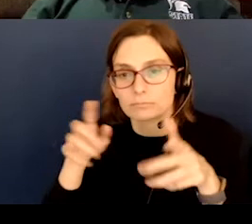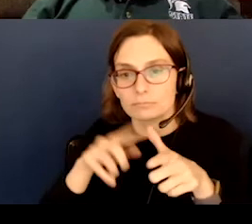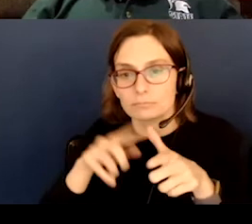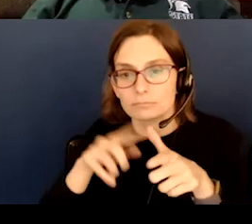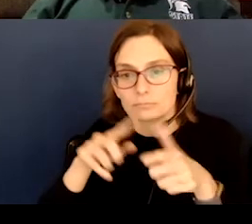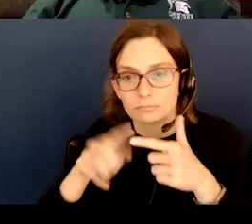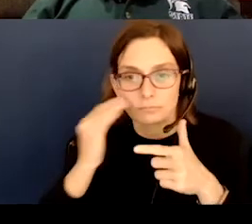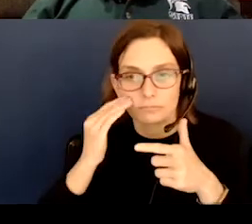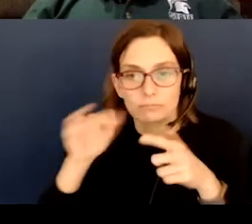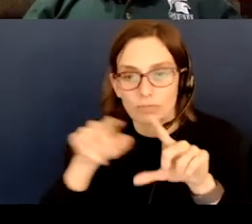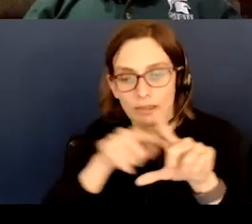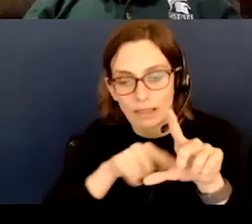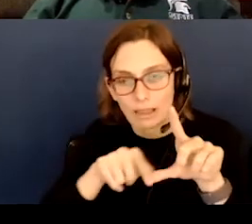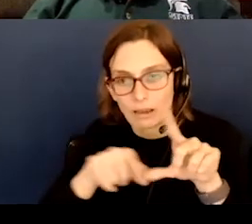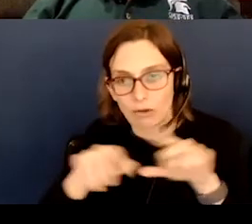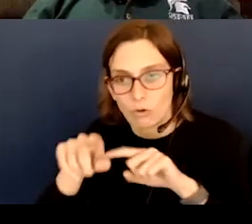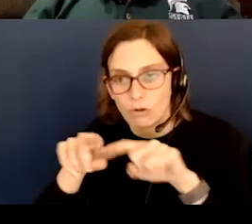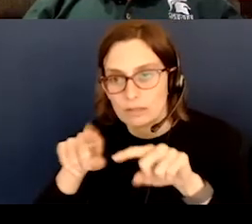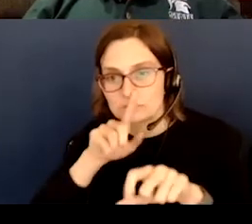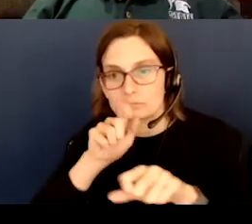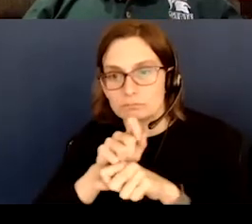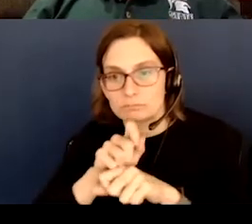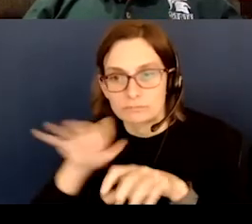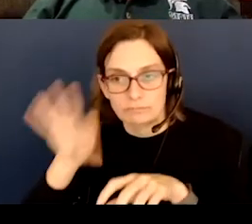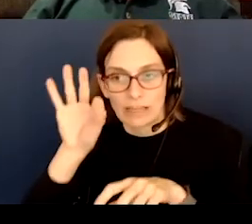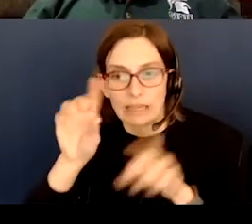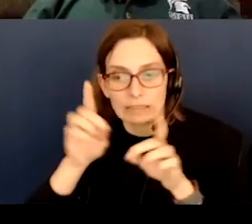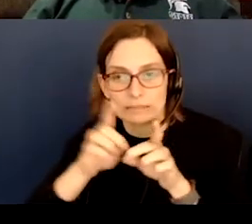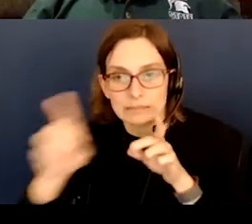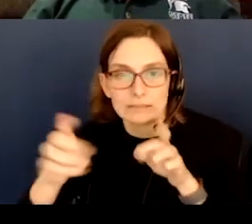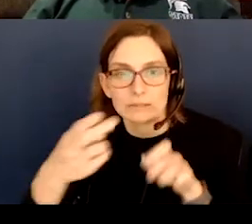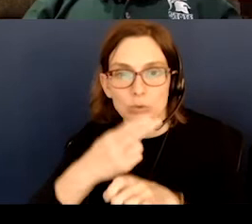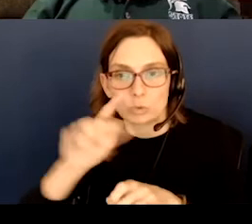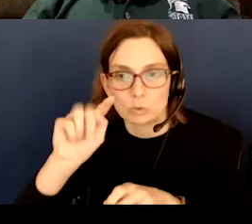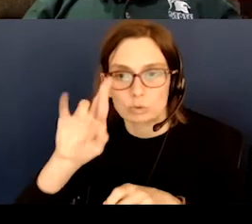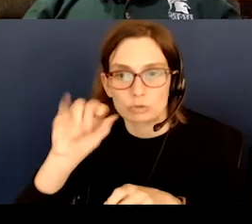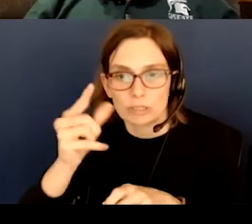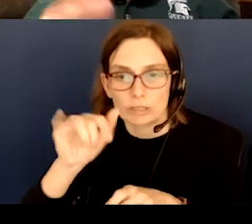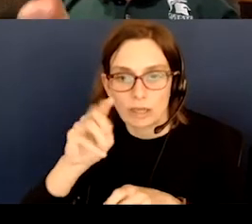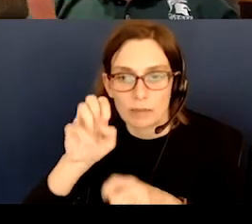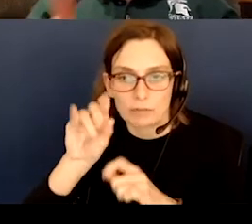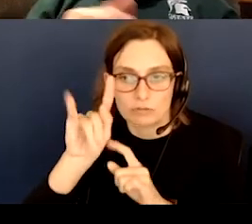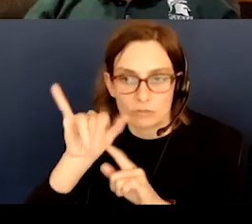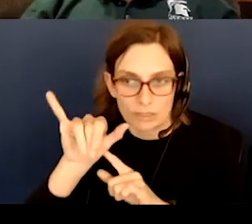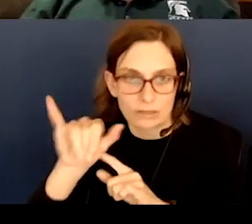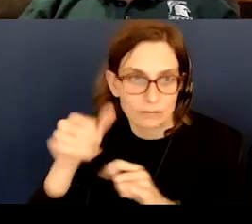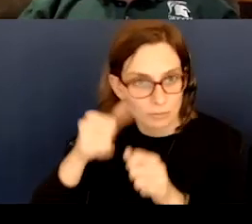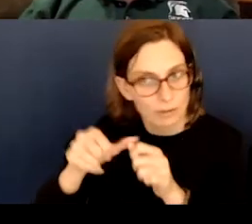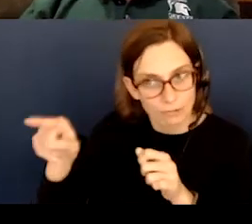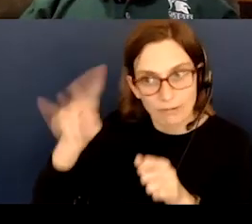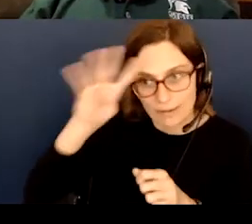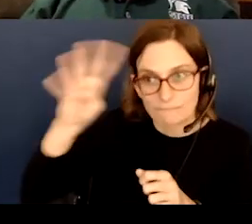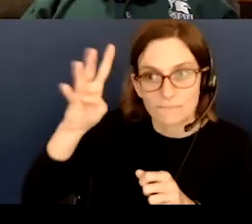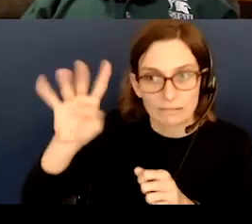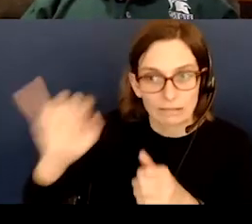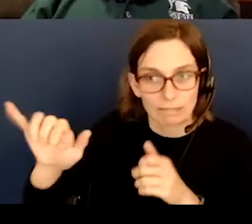distance, that can give us the actual distance of this using trigonometry. And those, remember I said he was the father of trigonometry.